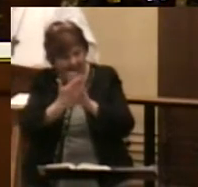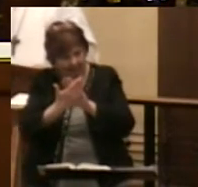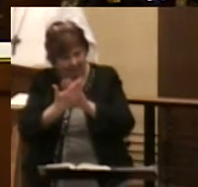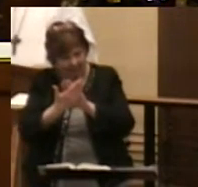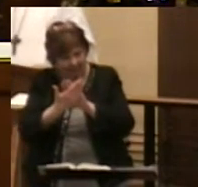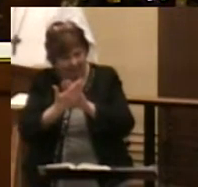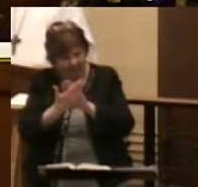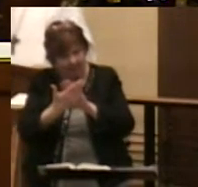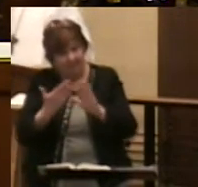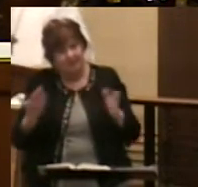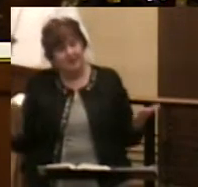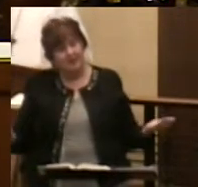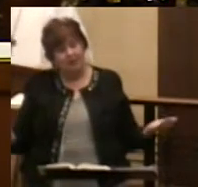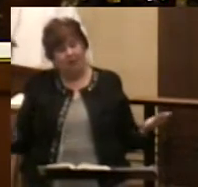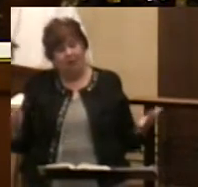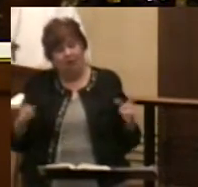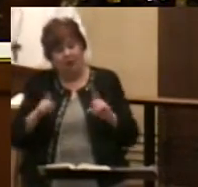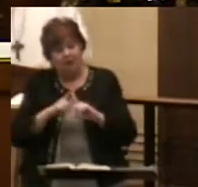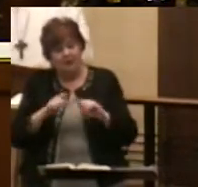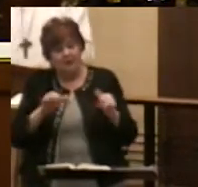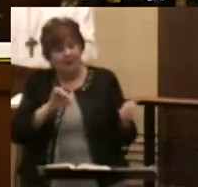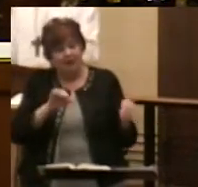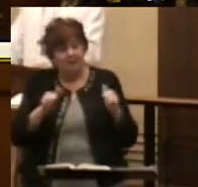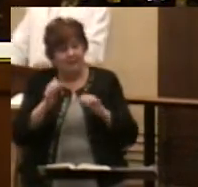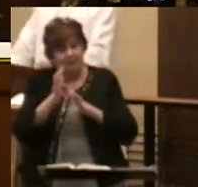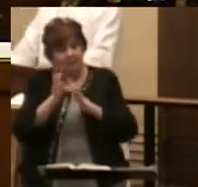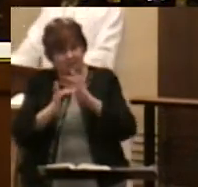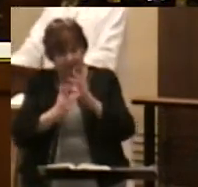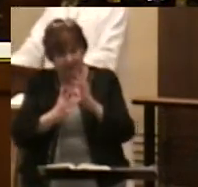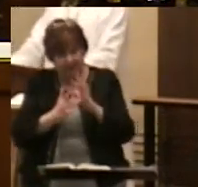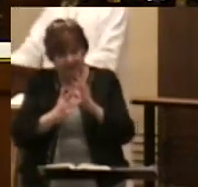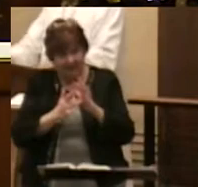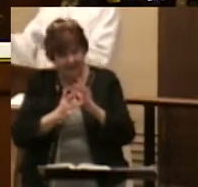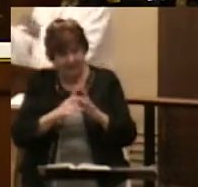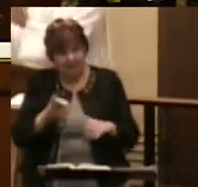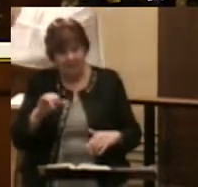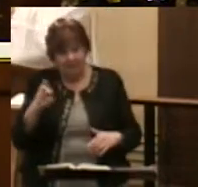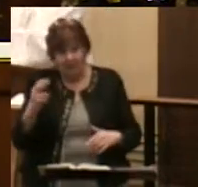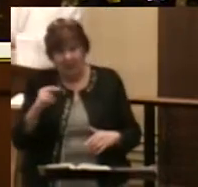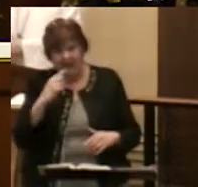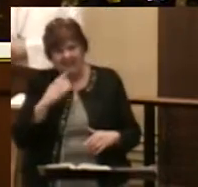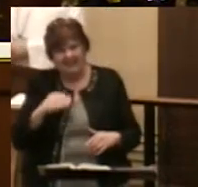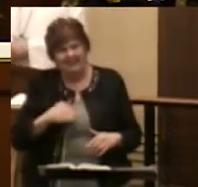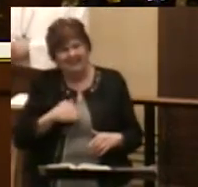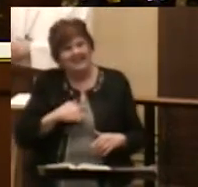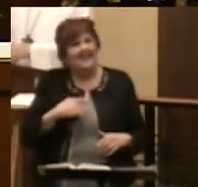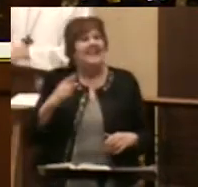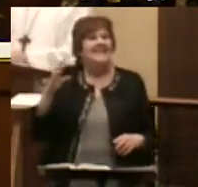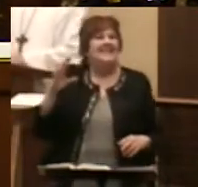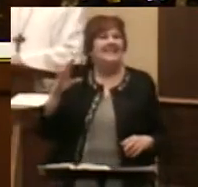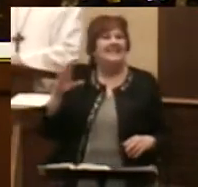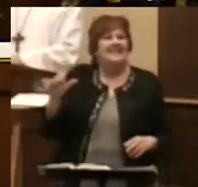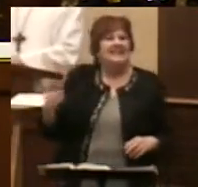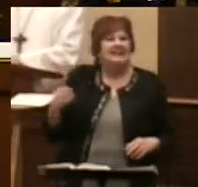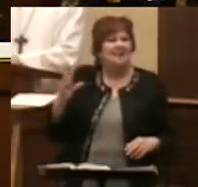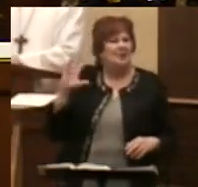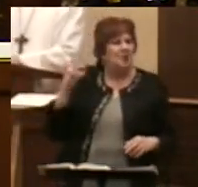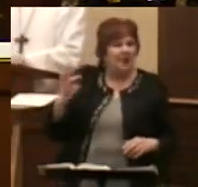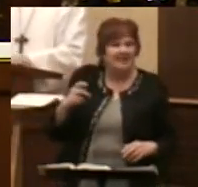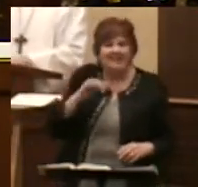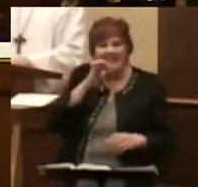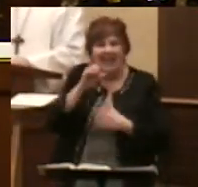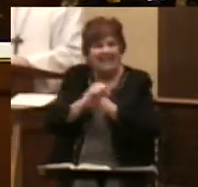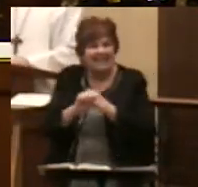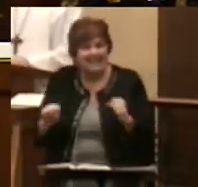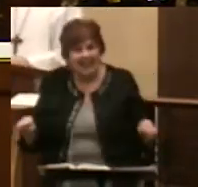So it is with the baptism of Jesus, as John tells us. And while this might sound a little crazy, even a little unsafe, I assure you